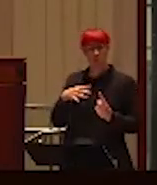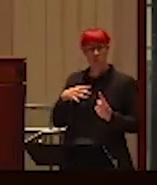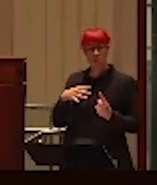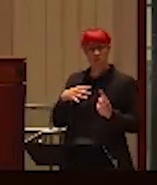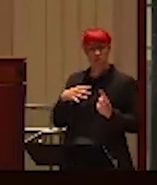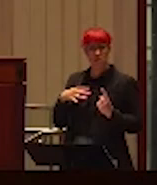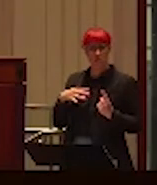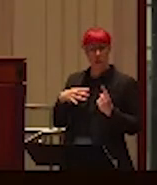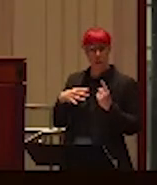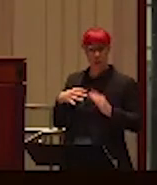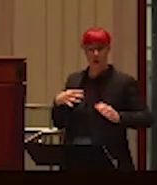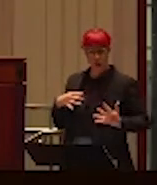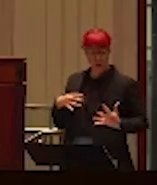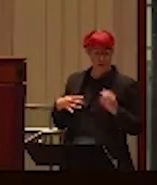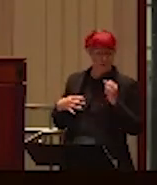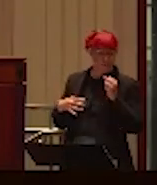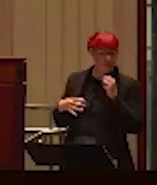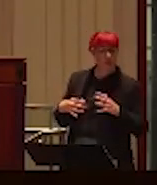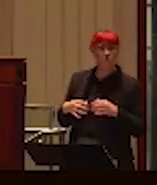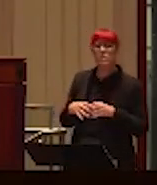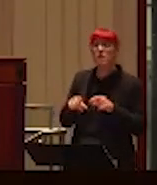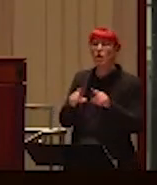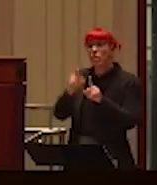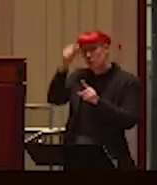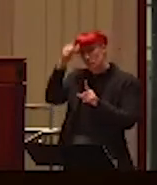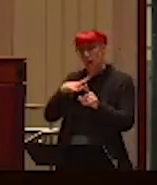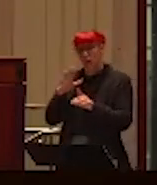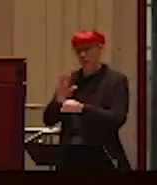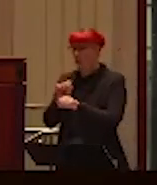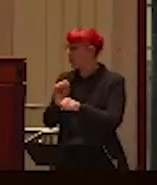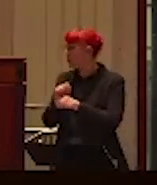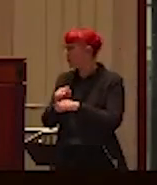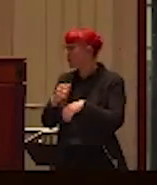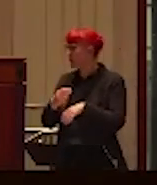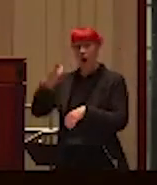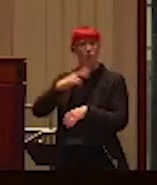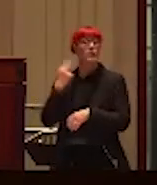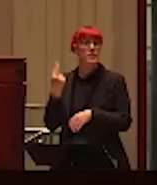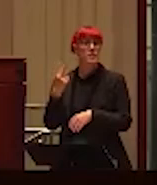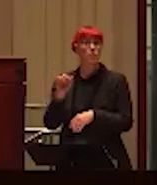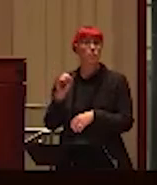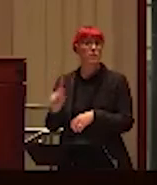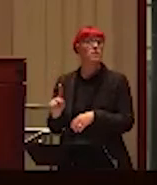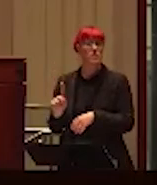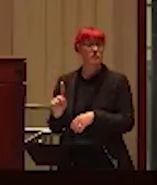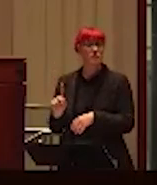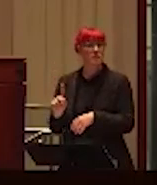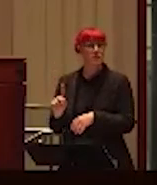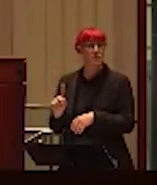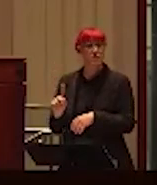yeah. I've also written about how men's work is extremely risky. Um, men's vocations. Um,